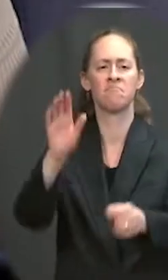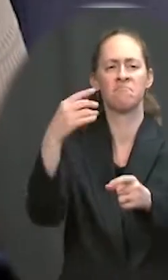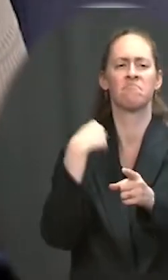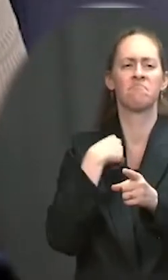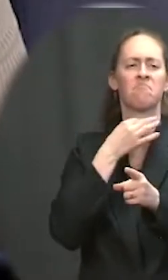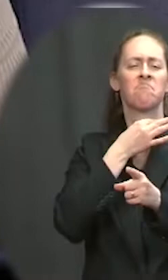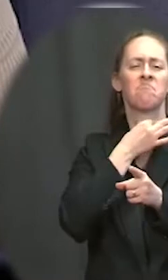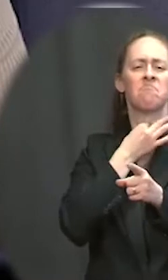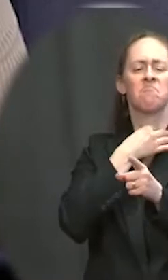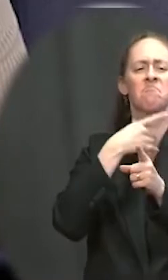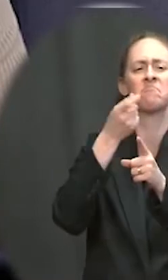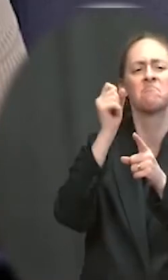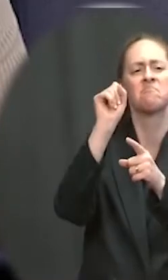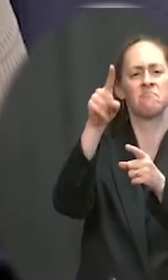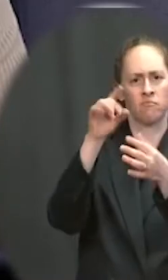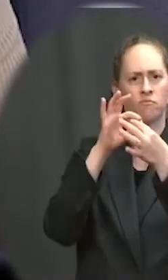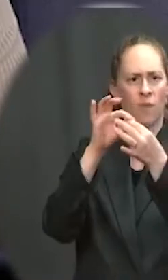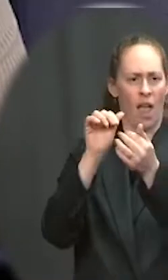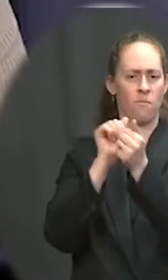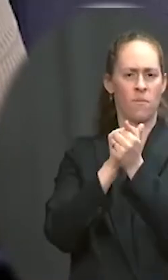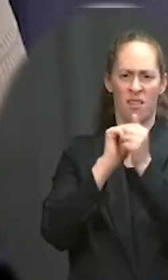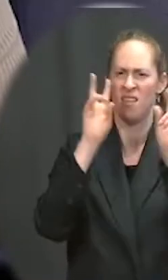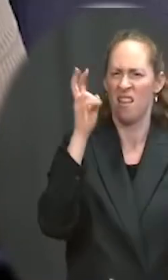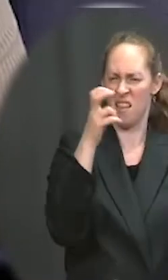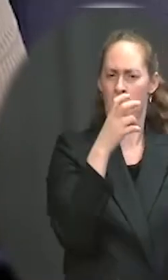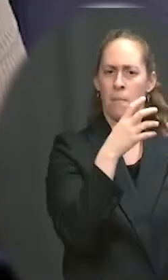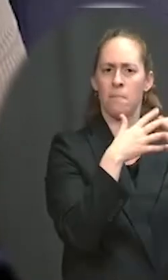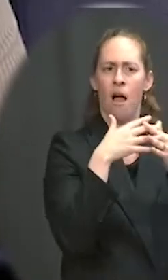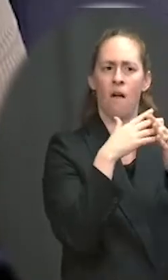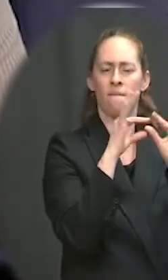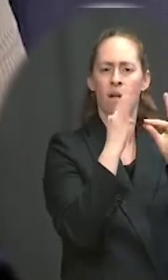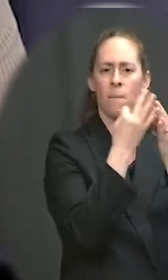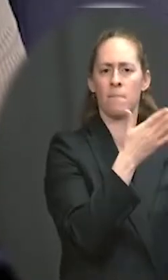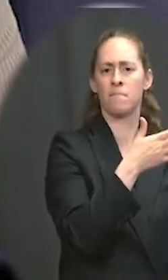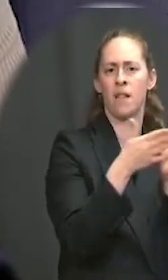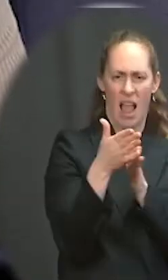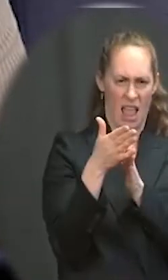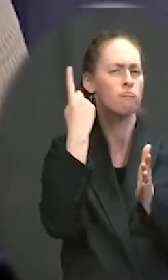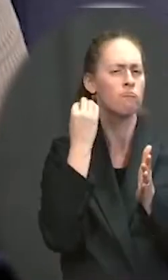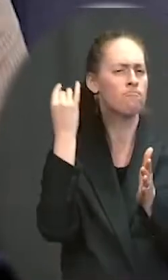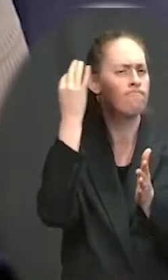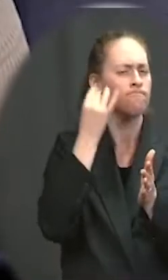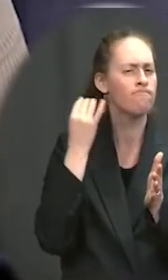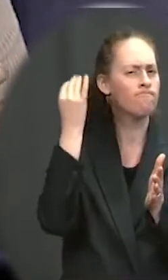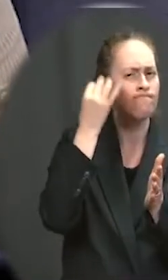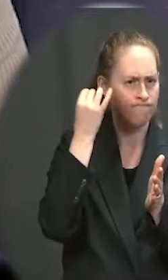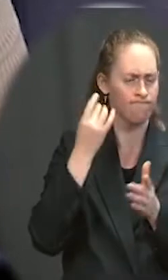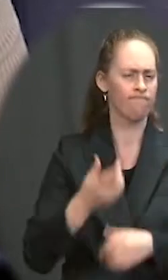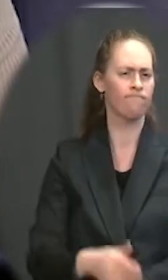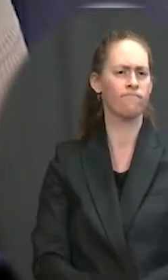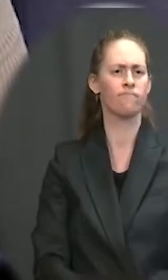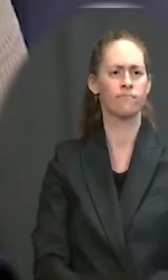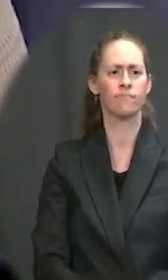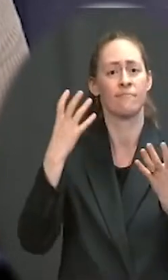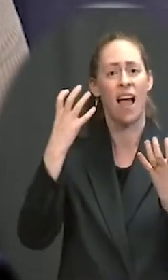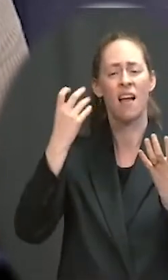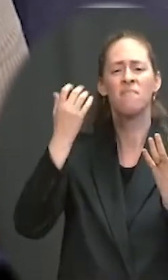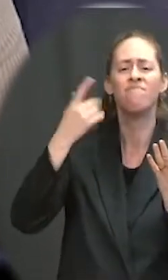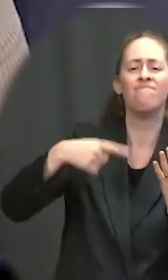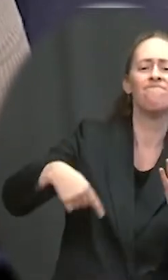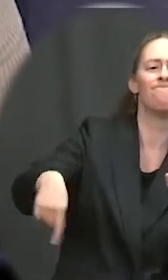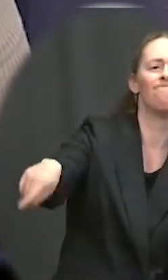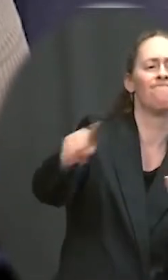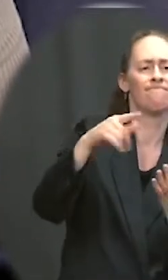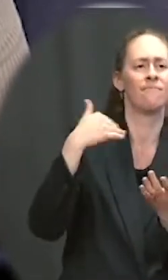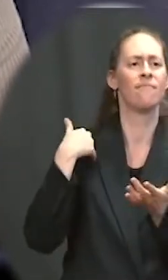model. And they found, actually, that the plan would increase the deficit and fail to grow the economy as much as President Biden has claimed. And so